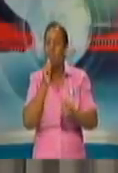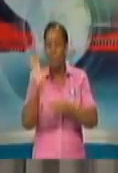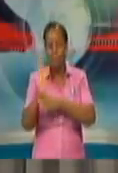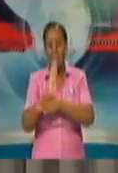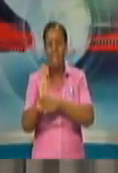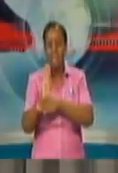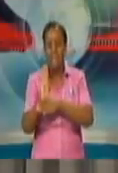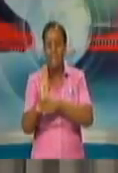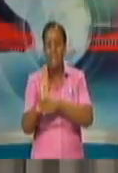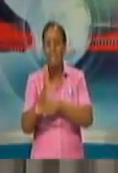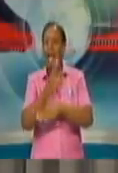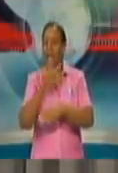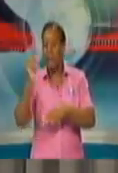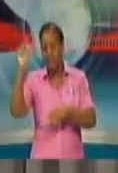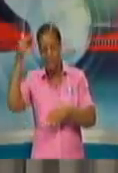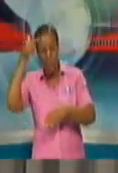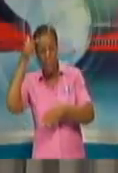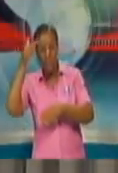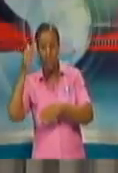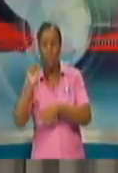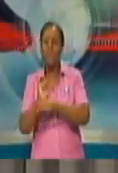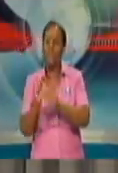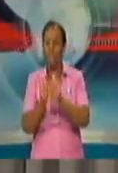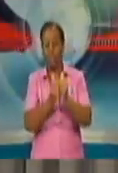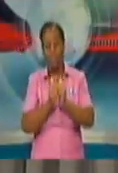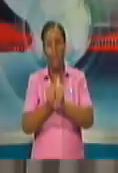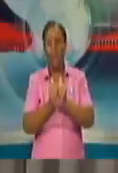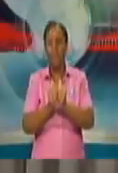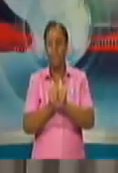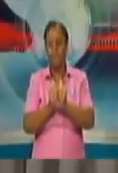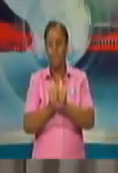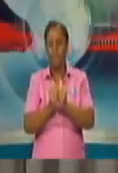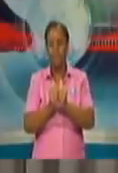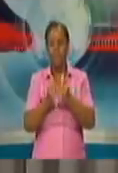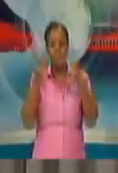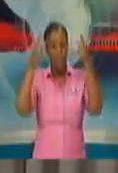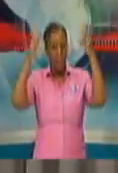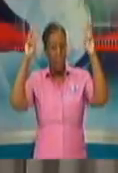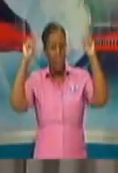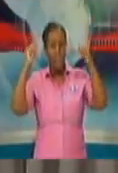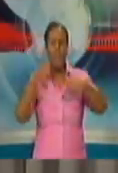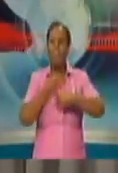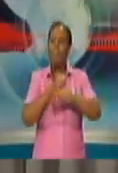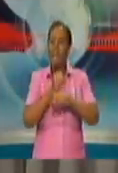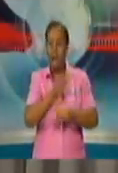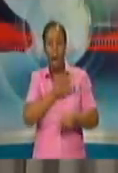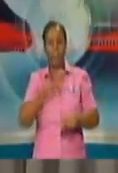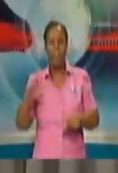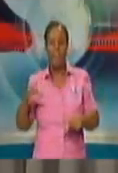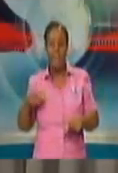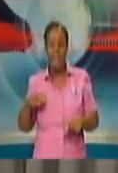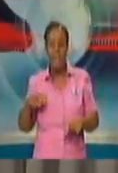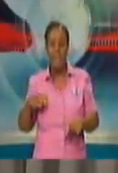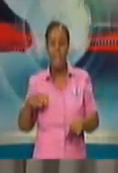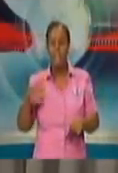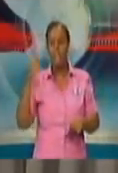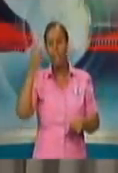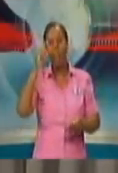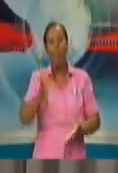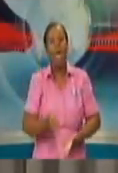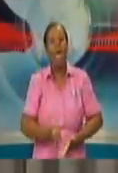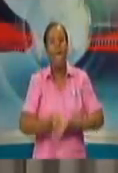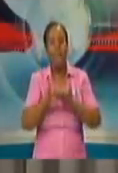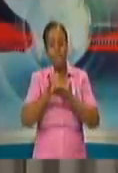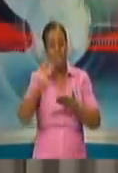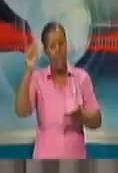and there is an inter-ministerial committee that the Prime Minister had established. I co-chaired, along with my colleagues, Minister of Works and Transport,